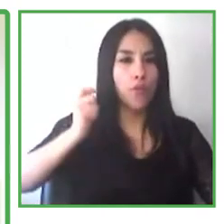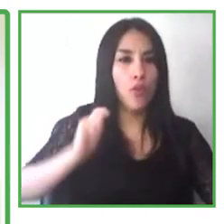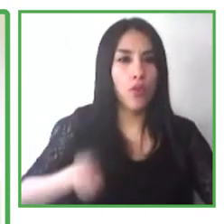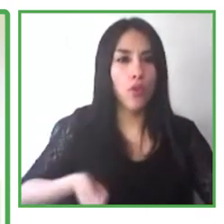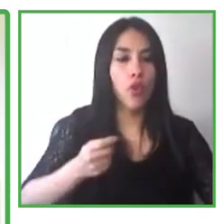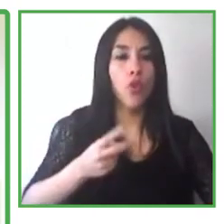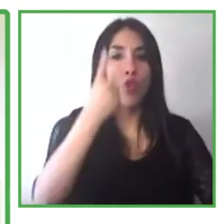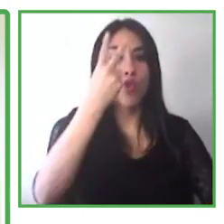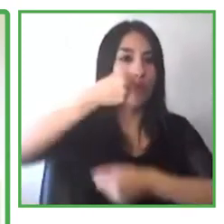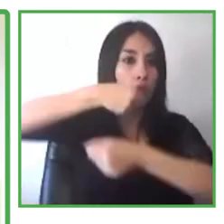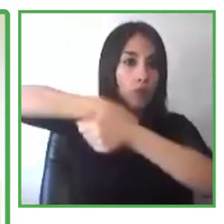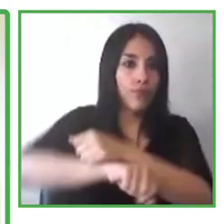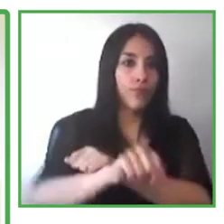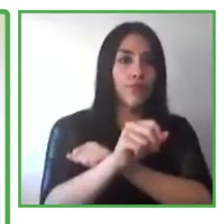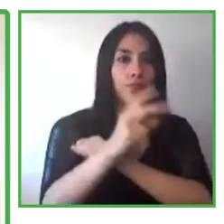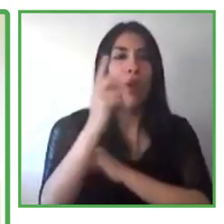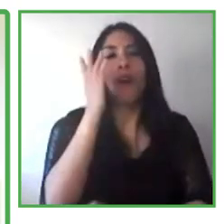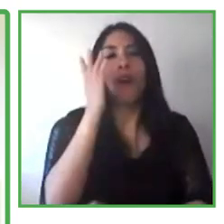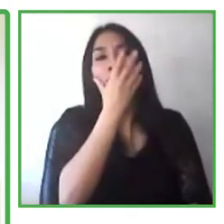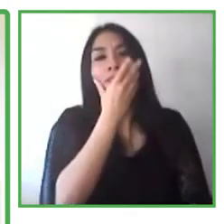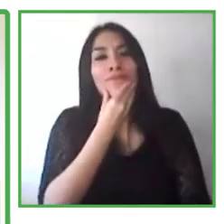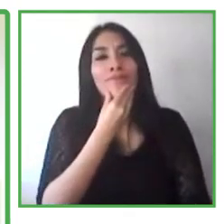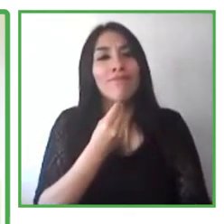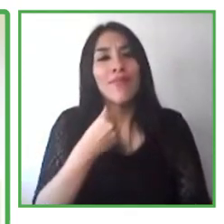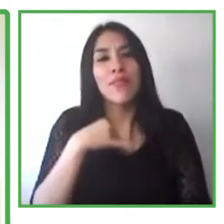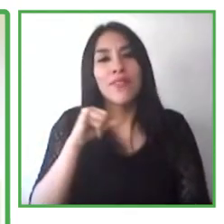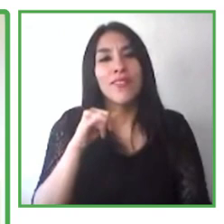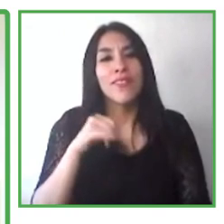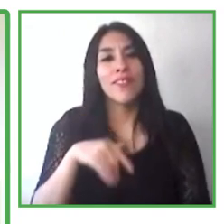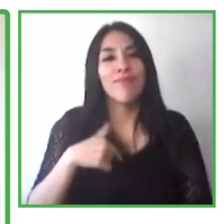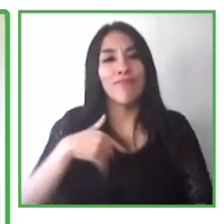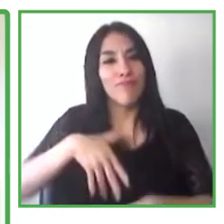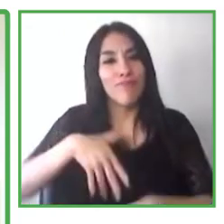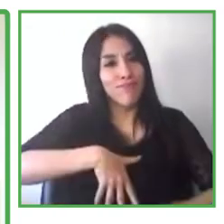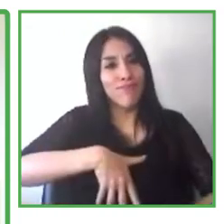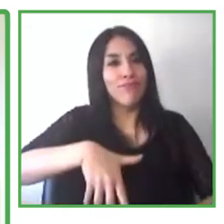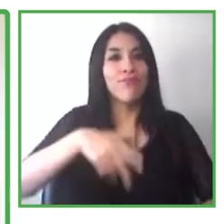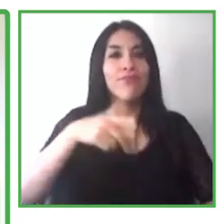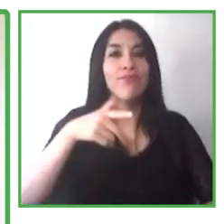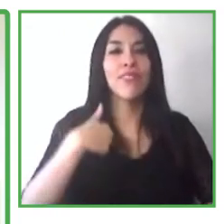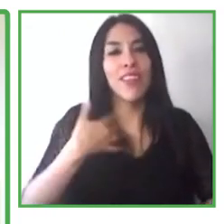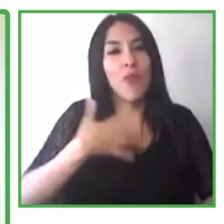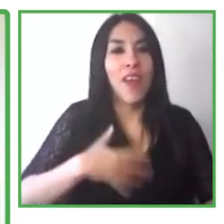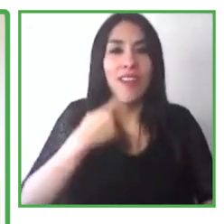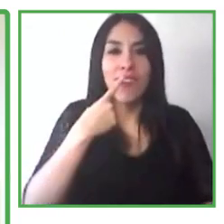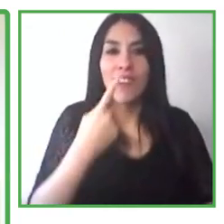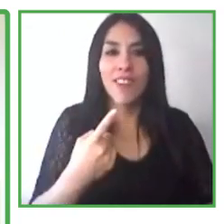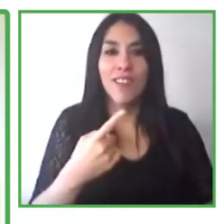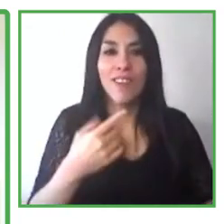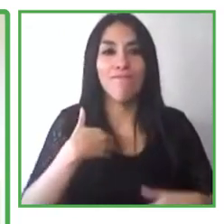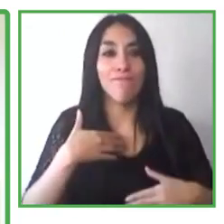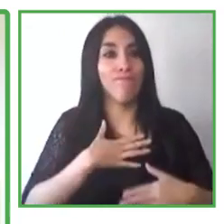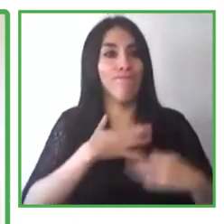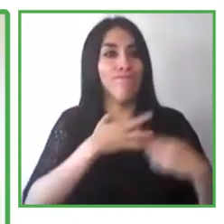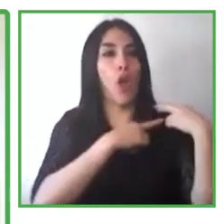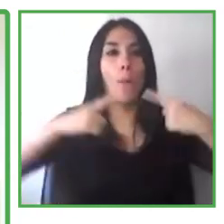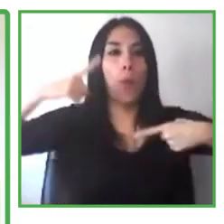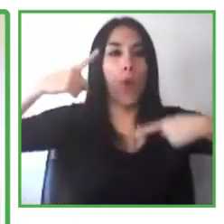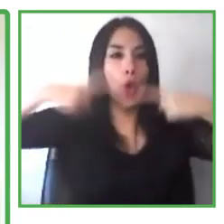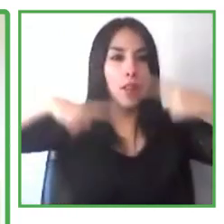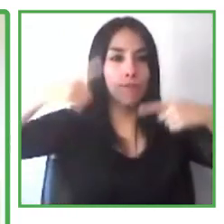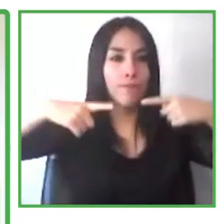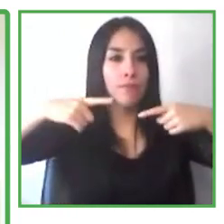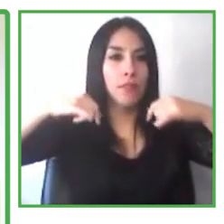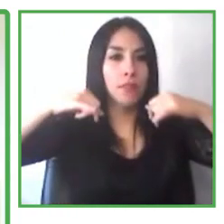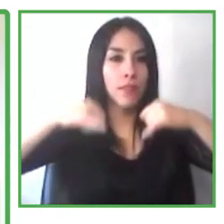partnerships and policy for accessibility. But I'm real passionate about this space. So sometimes I do a whole lot more,